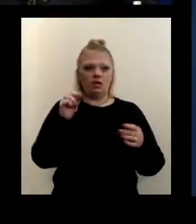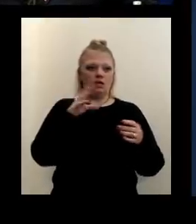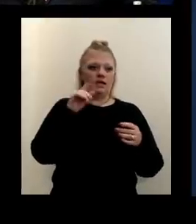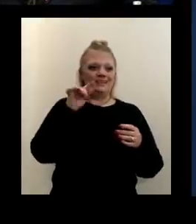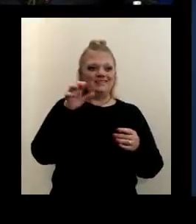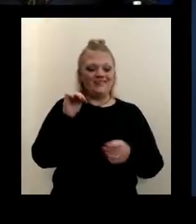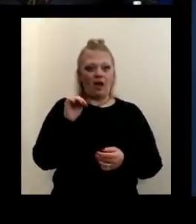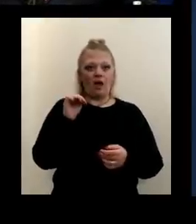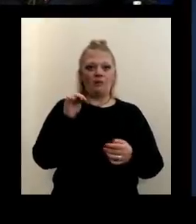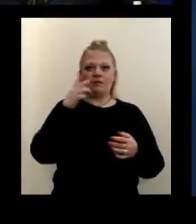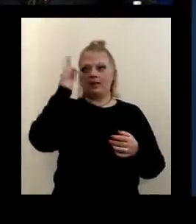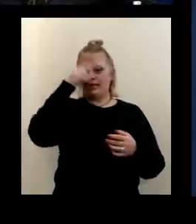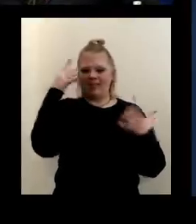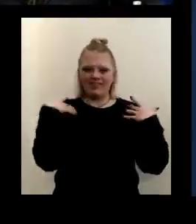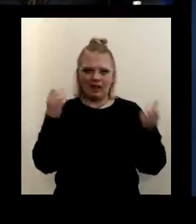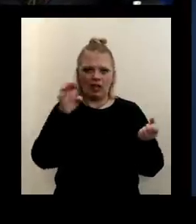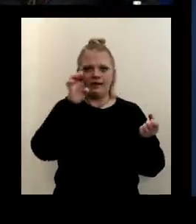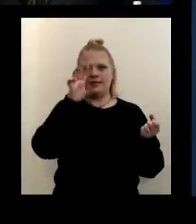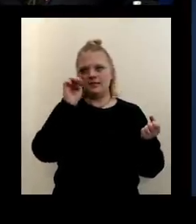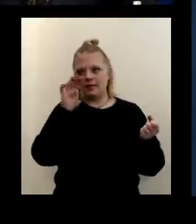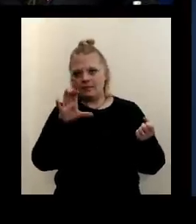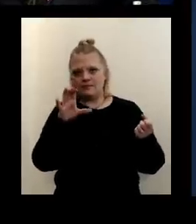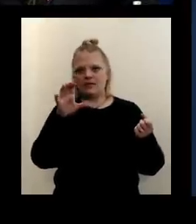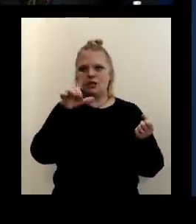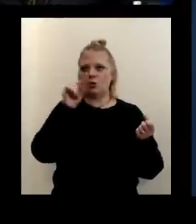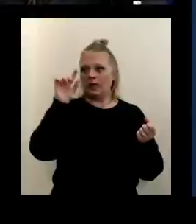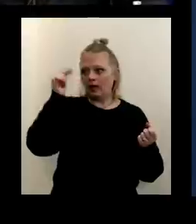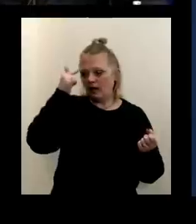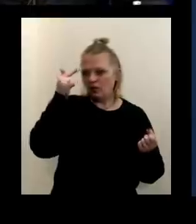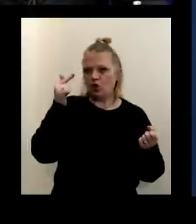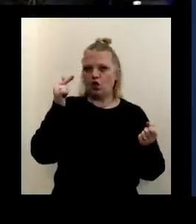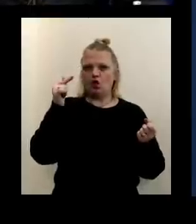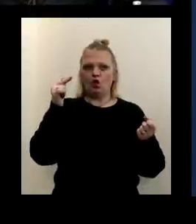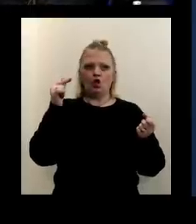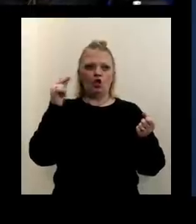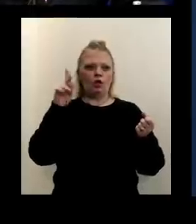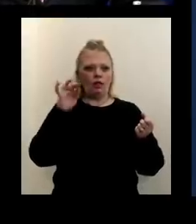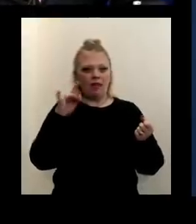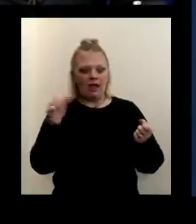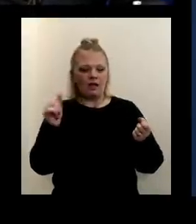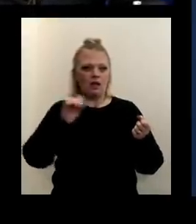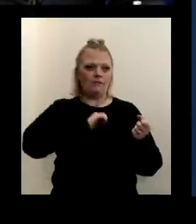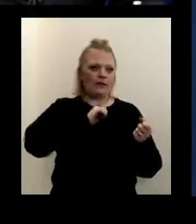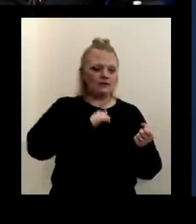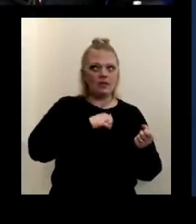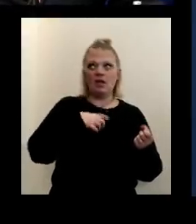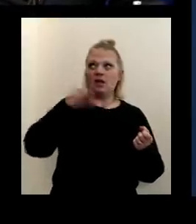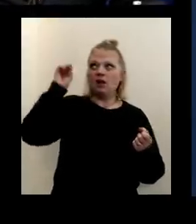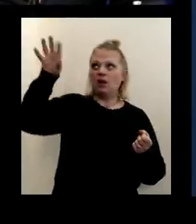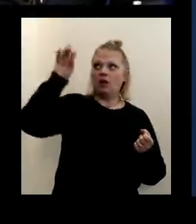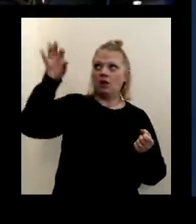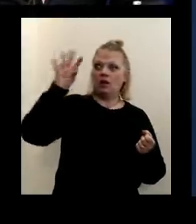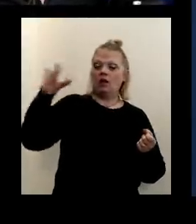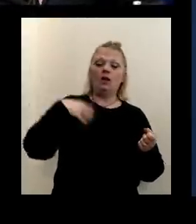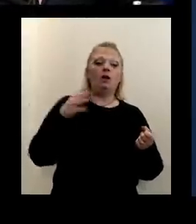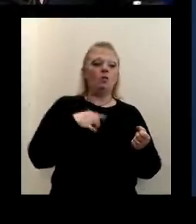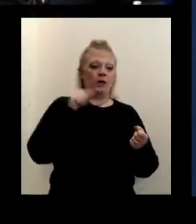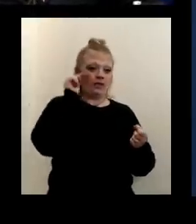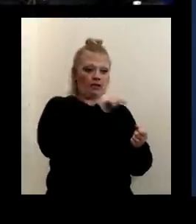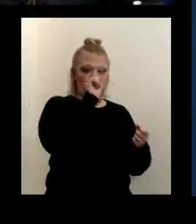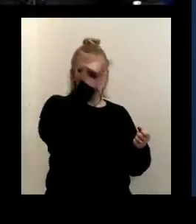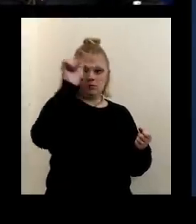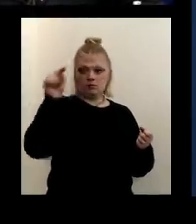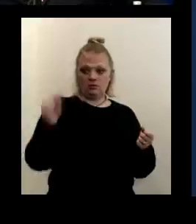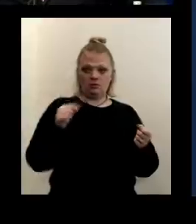Quatrochi from ECMC and the Lieutenant governor and myself and others saying, here's where the vaccine should go